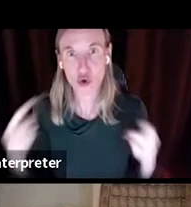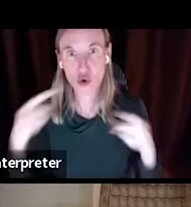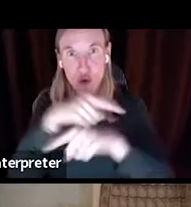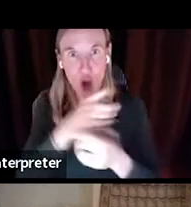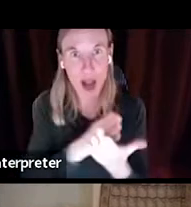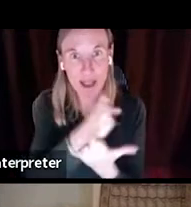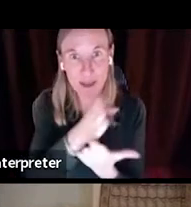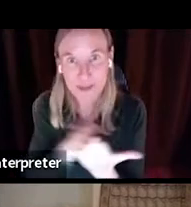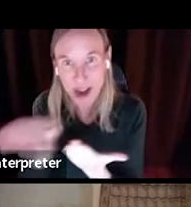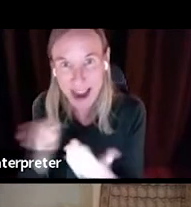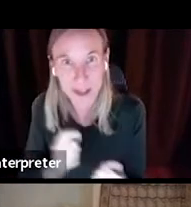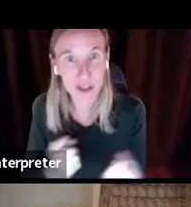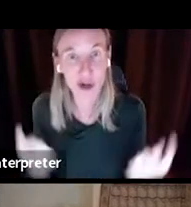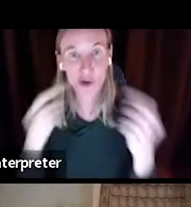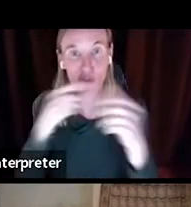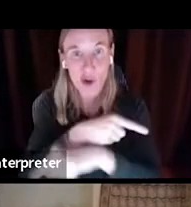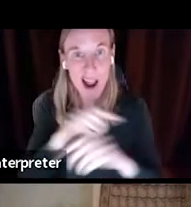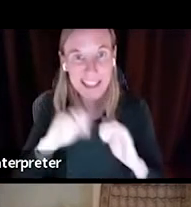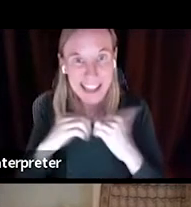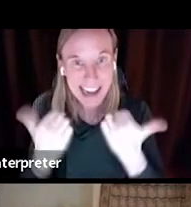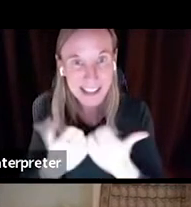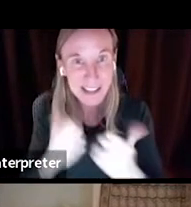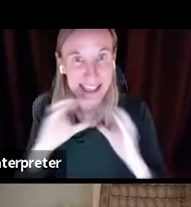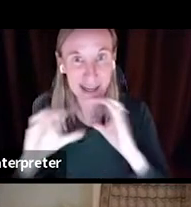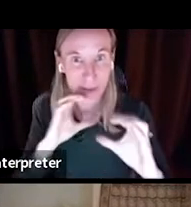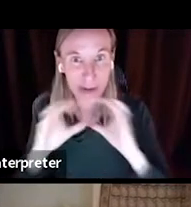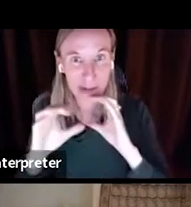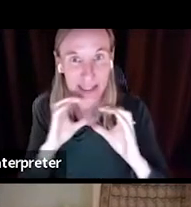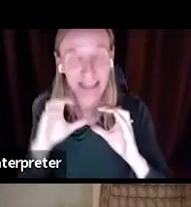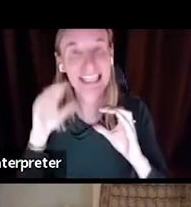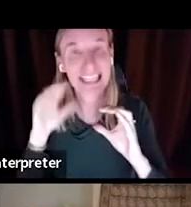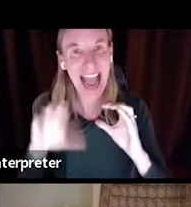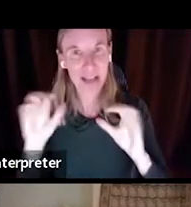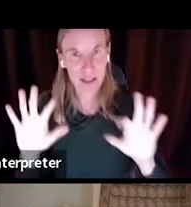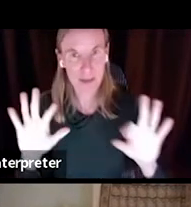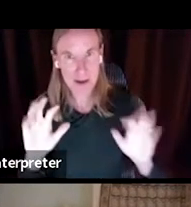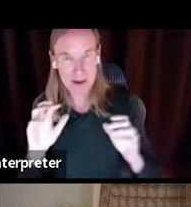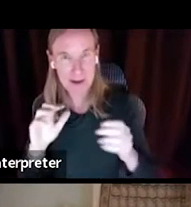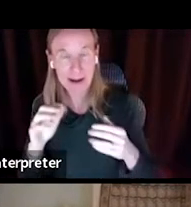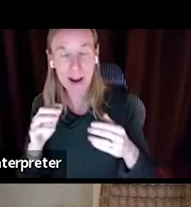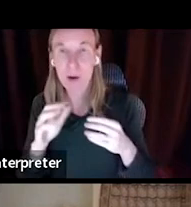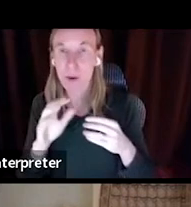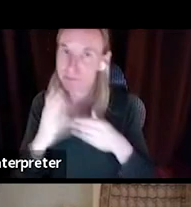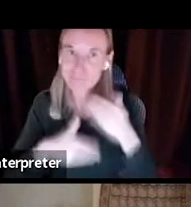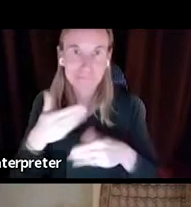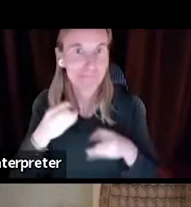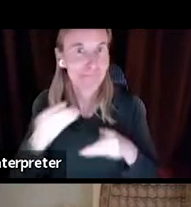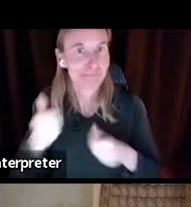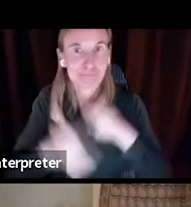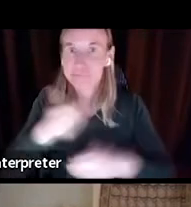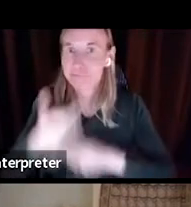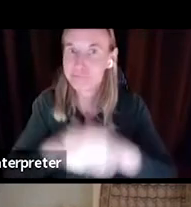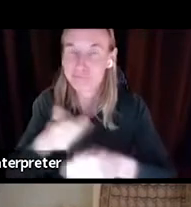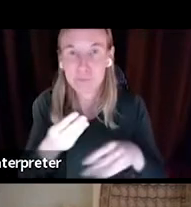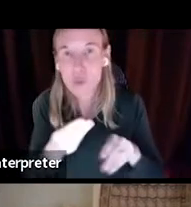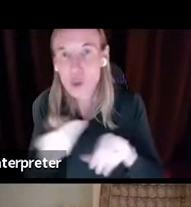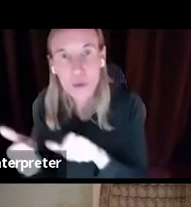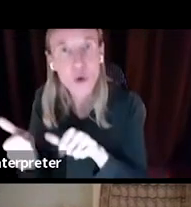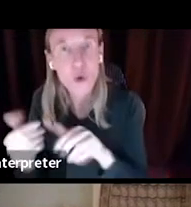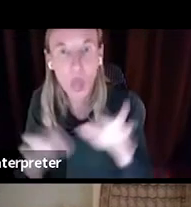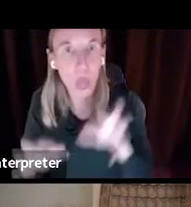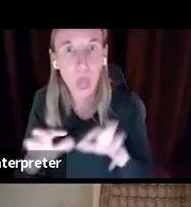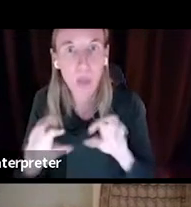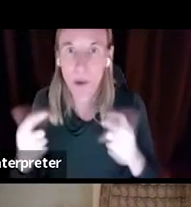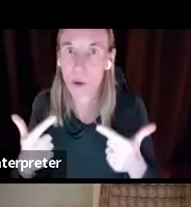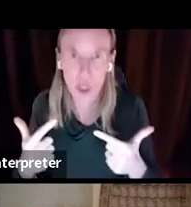cross agency communication has to be finessed and has to be well oiled. The reason for that is